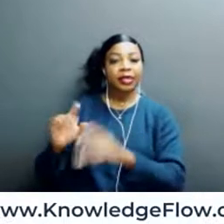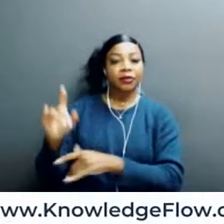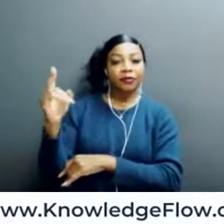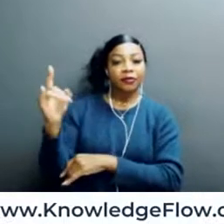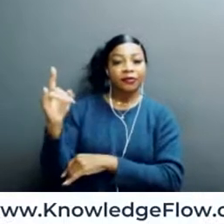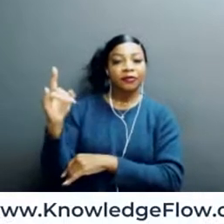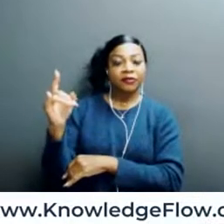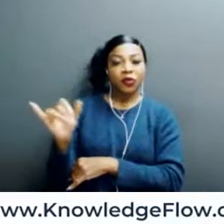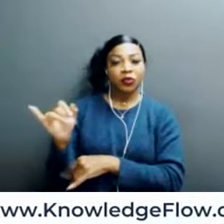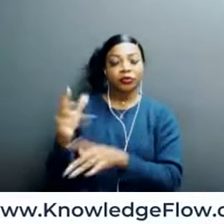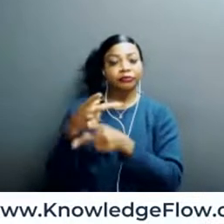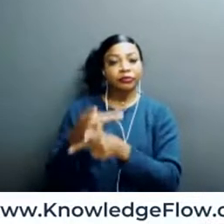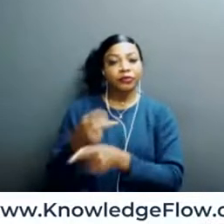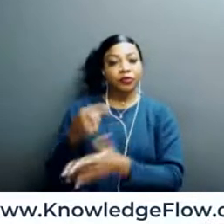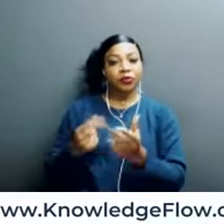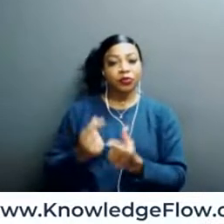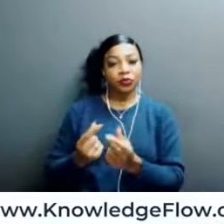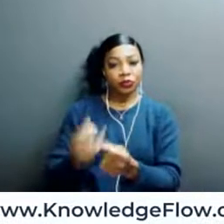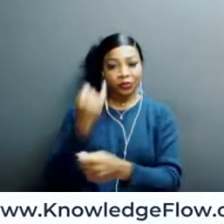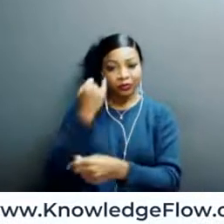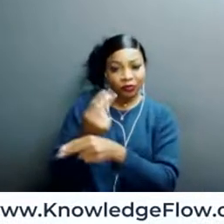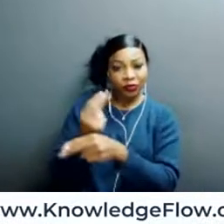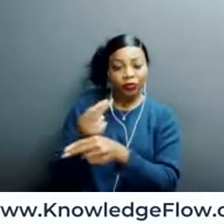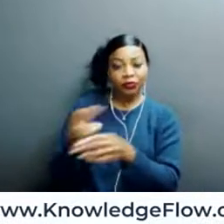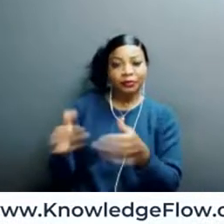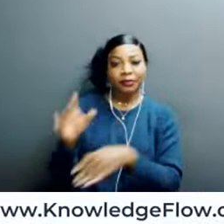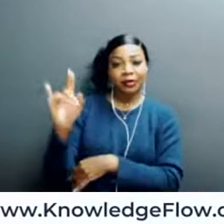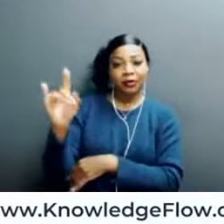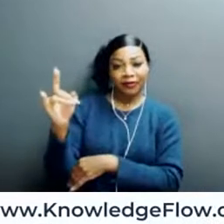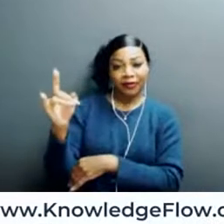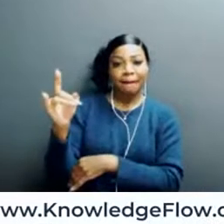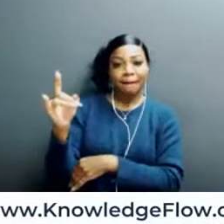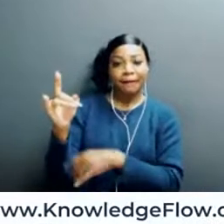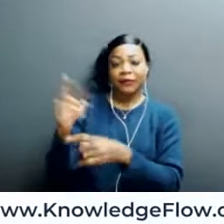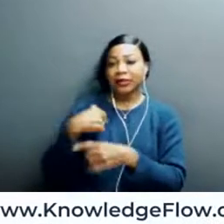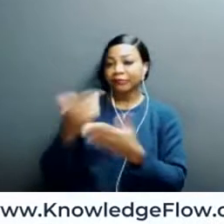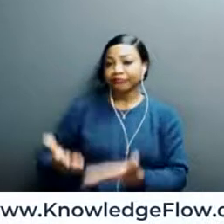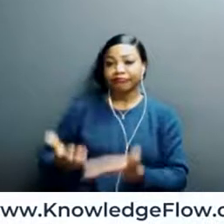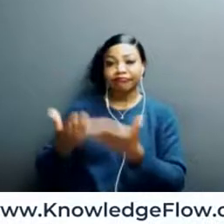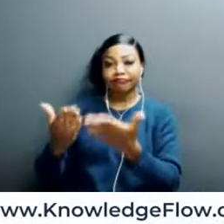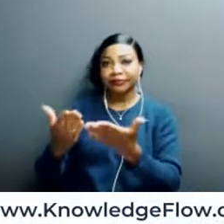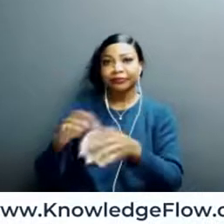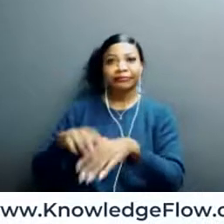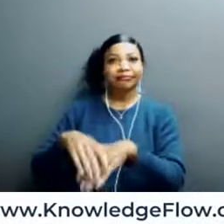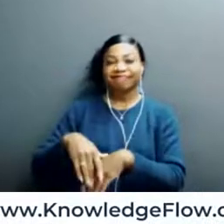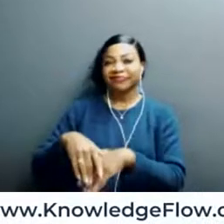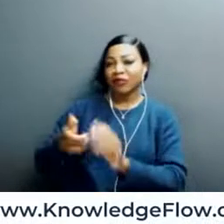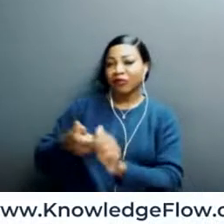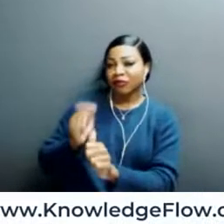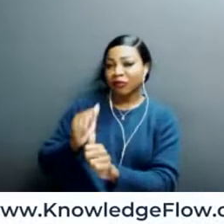what you're doing when you're on public Wi-Fi. So, you we recommend not doing things like online banking or,